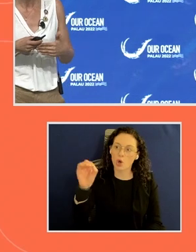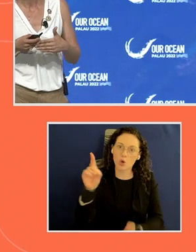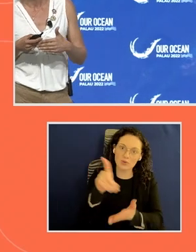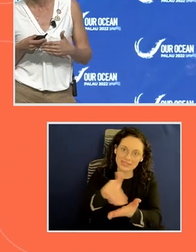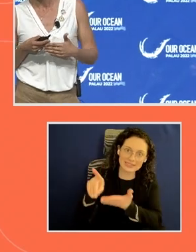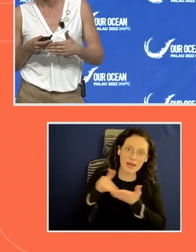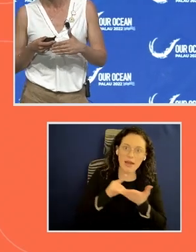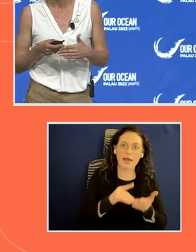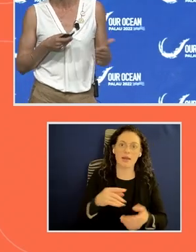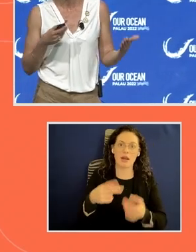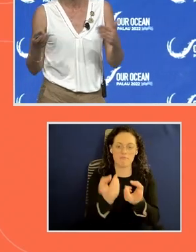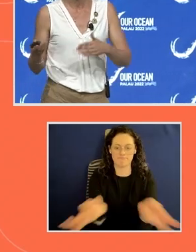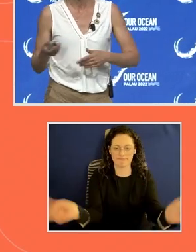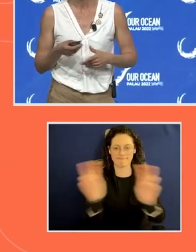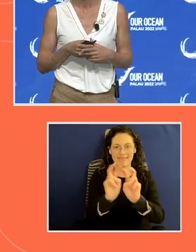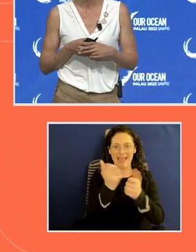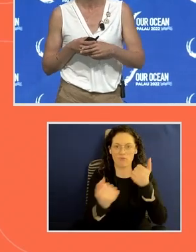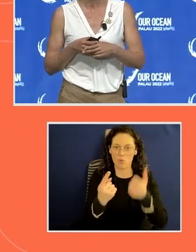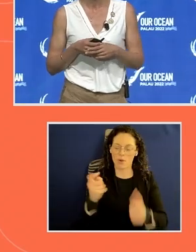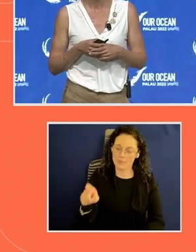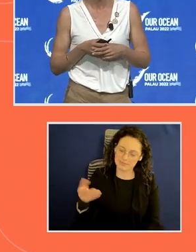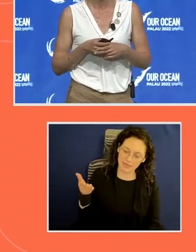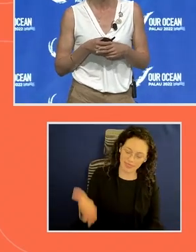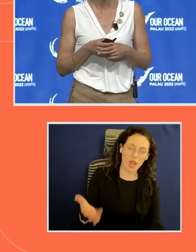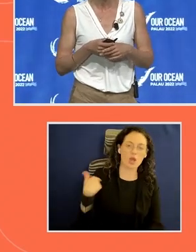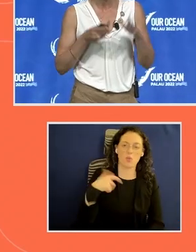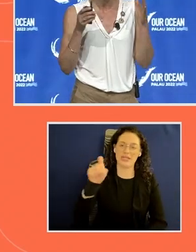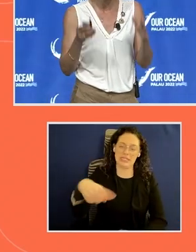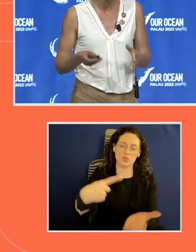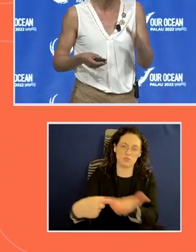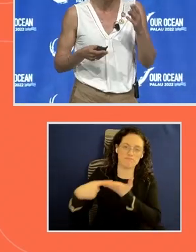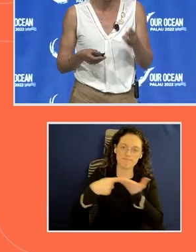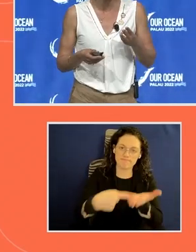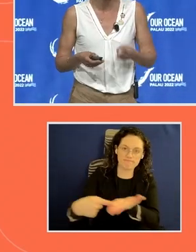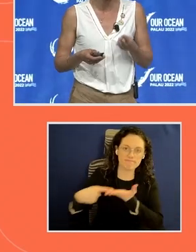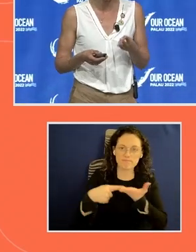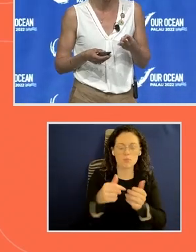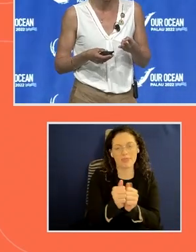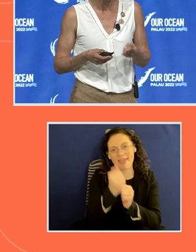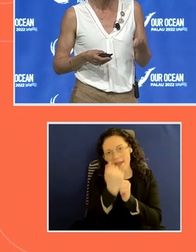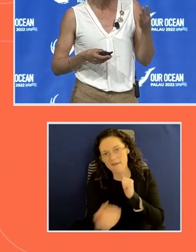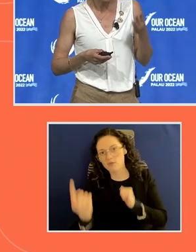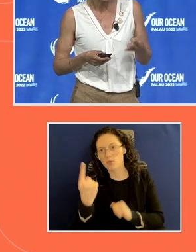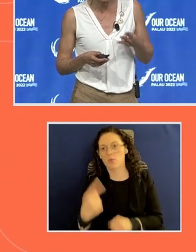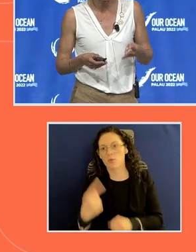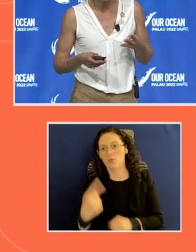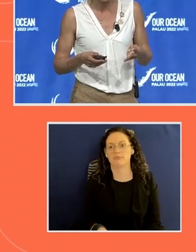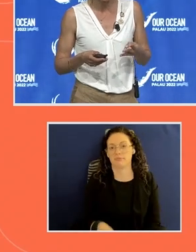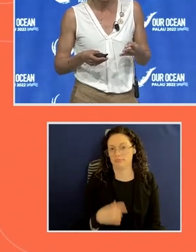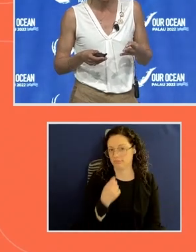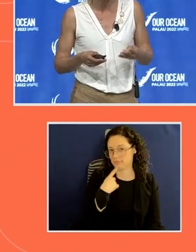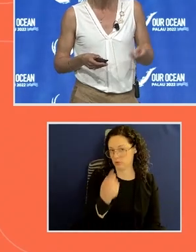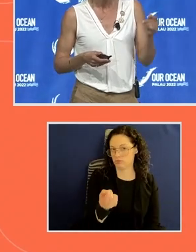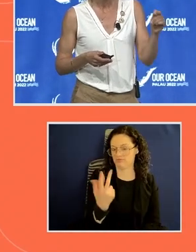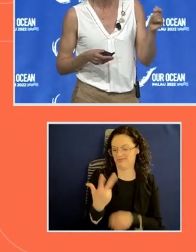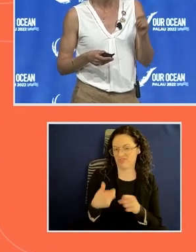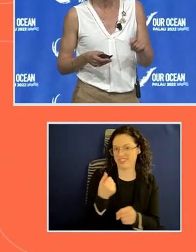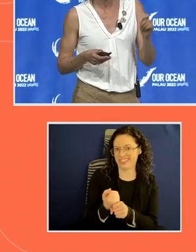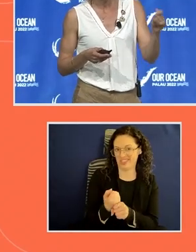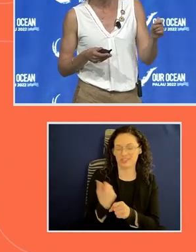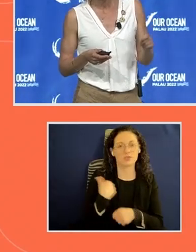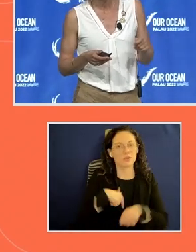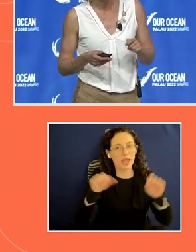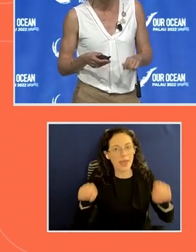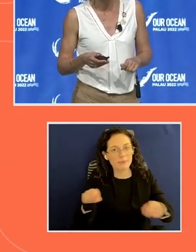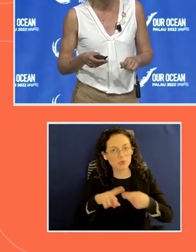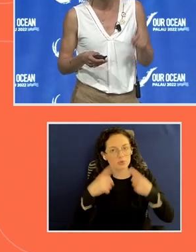table at the onset. And I'll speak to this more in a few more minutes. But I want to tell you that in just three years, we were able to do this. We were